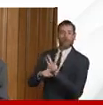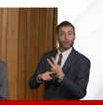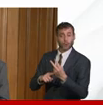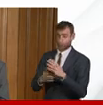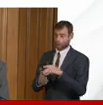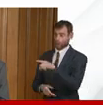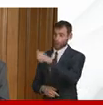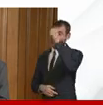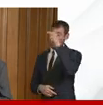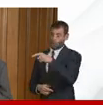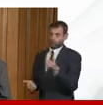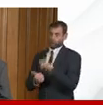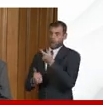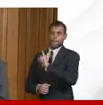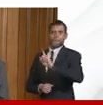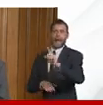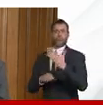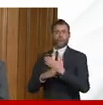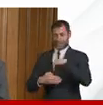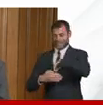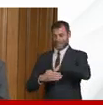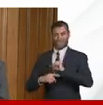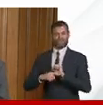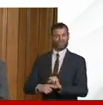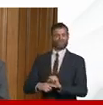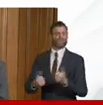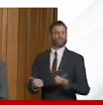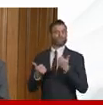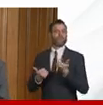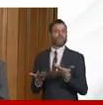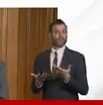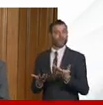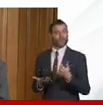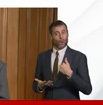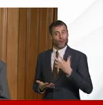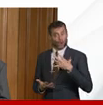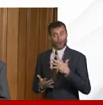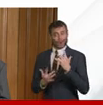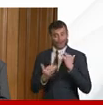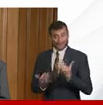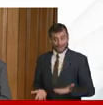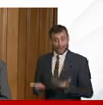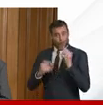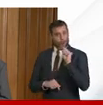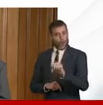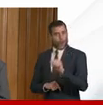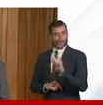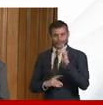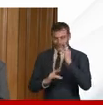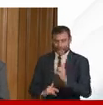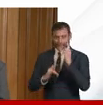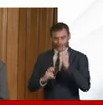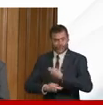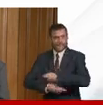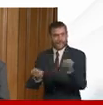they will know coming back to work that they have immunity to the disease so we are absolutely determined to ramp up testing and to make it